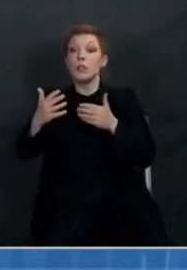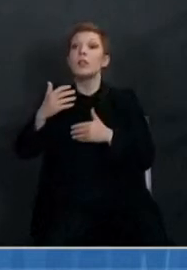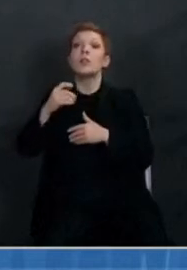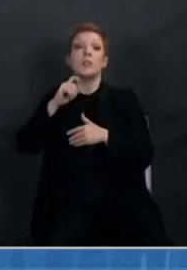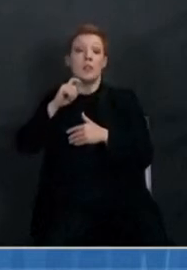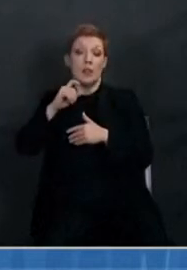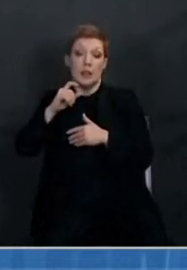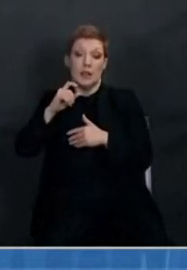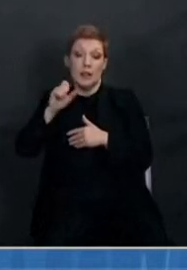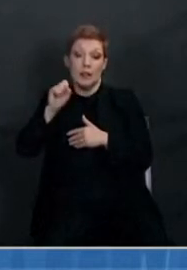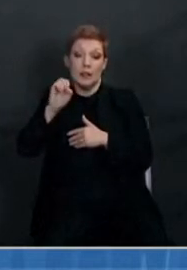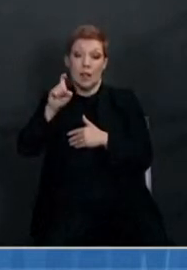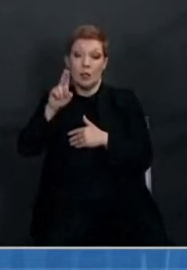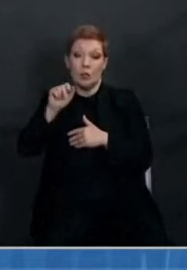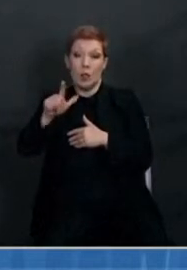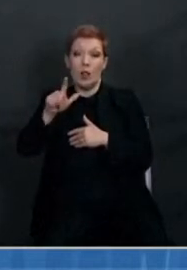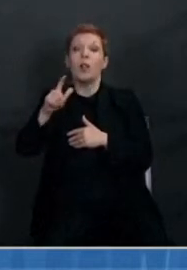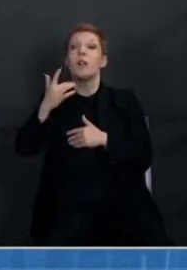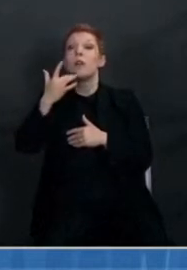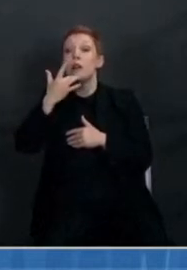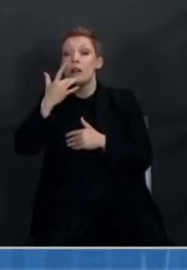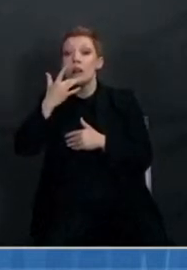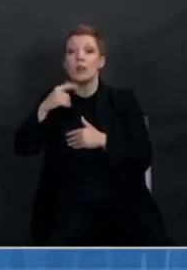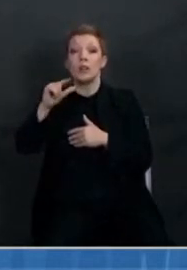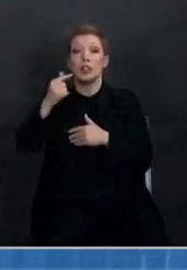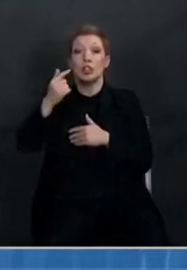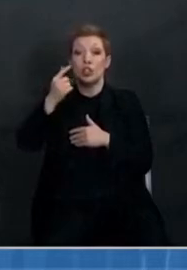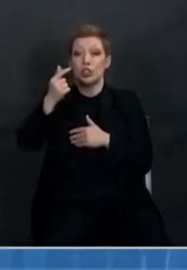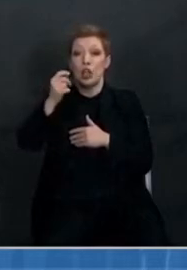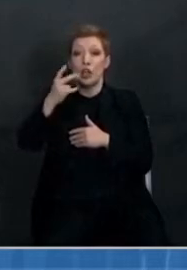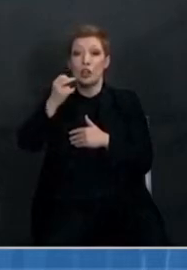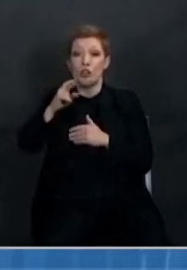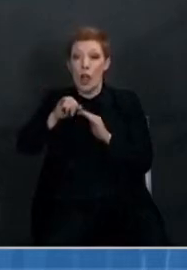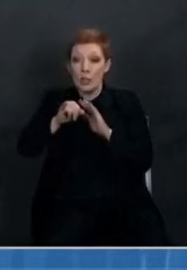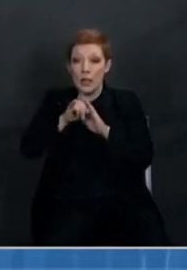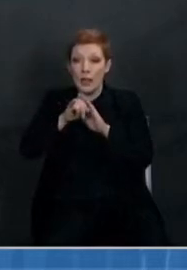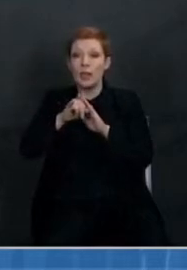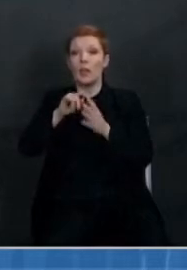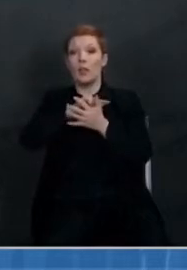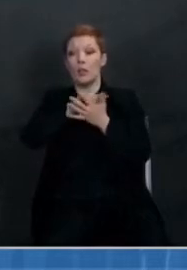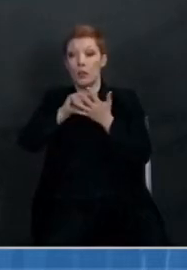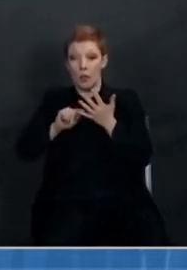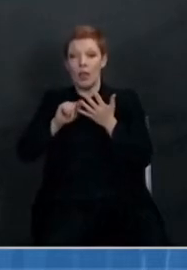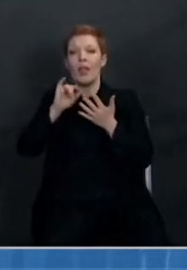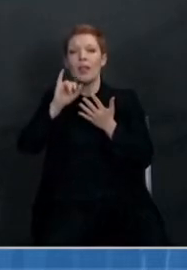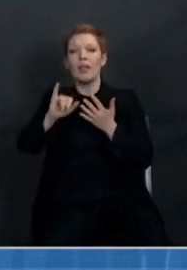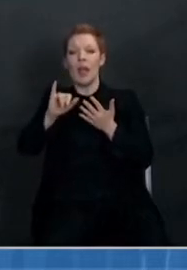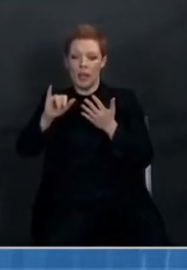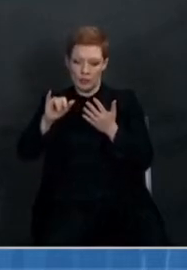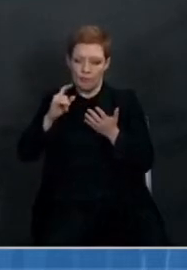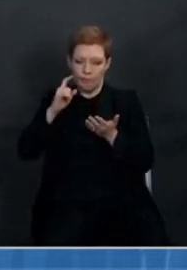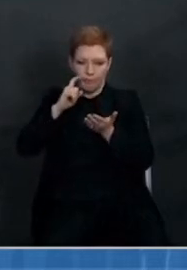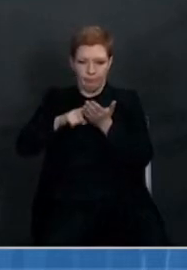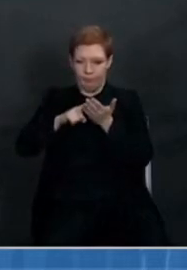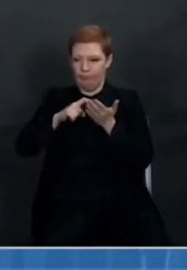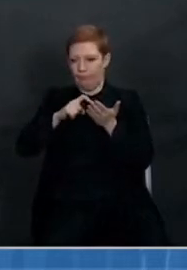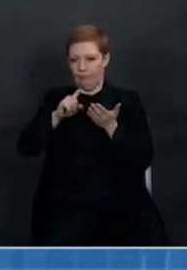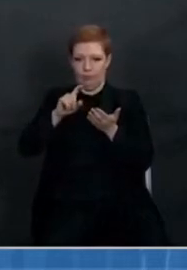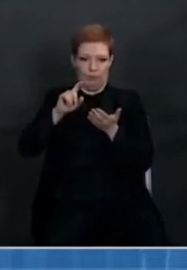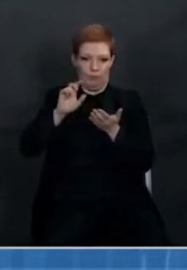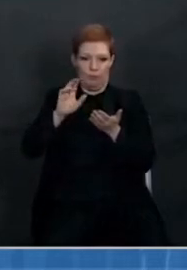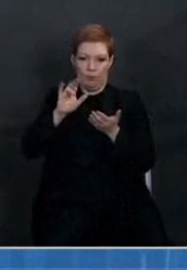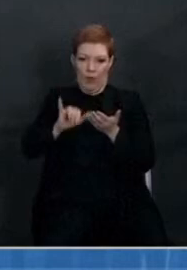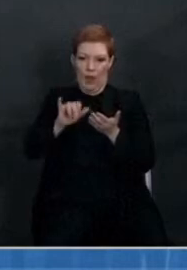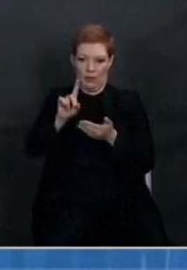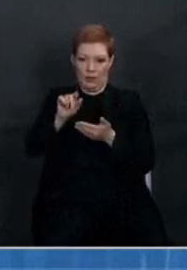identity. But today, however, I want to provide an overview of the current state of our nation's COVID-19 data as